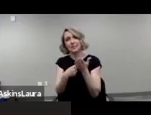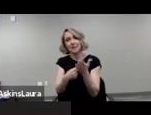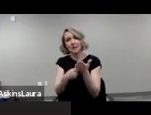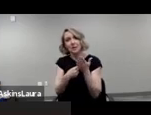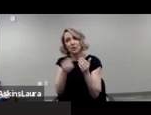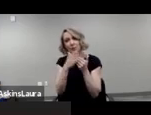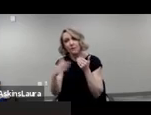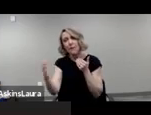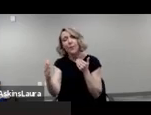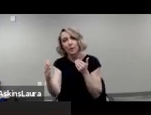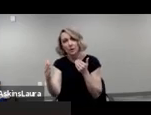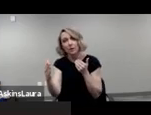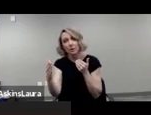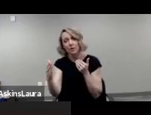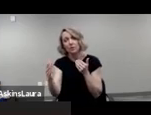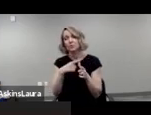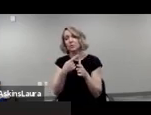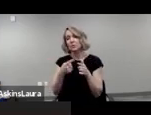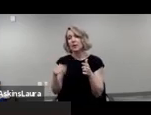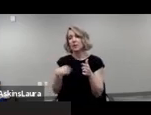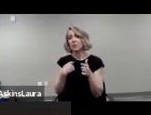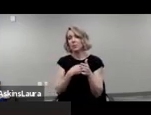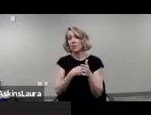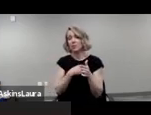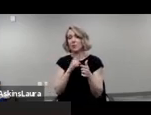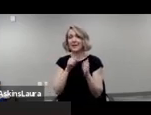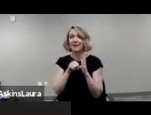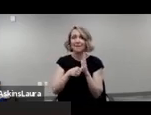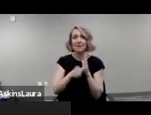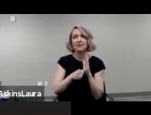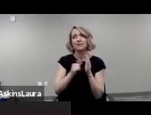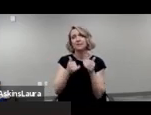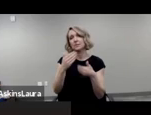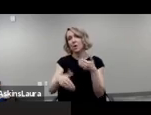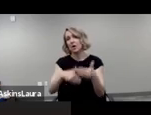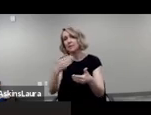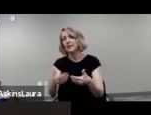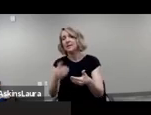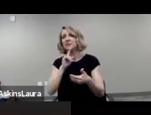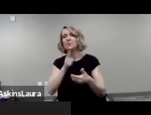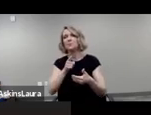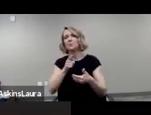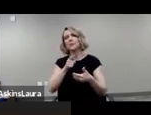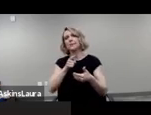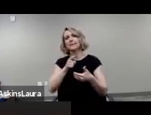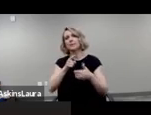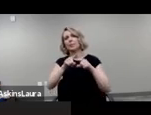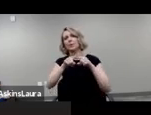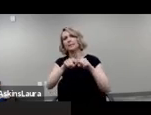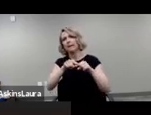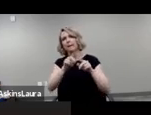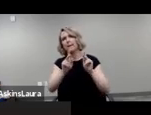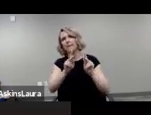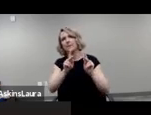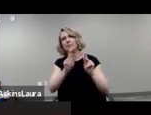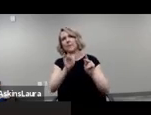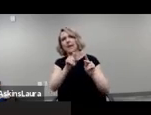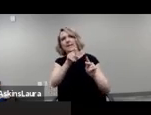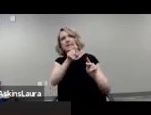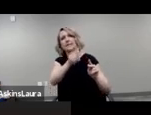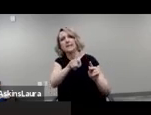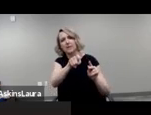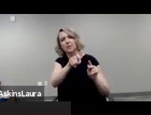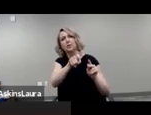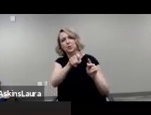uh process and those responsible accountable to making sure that they're including and